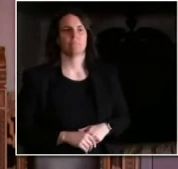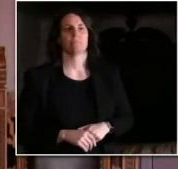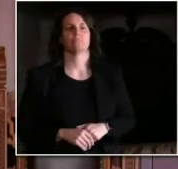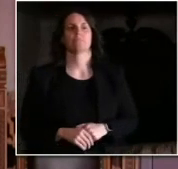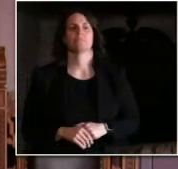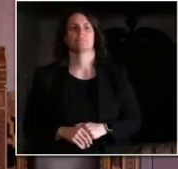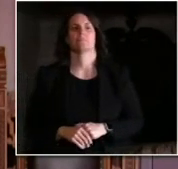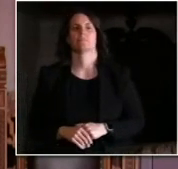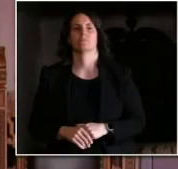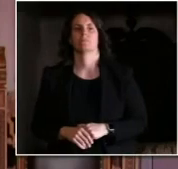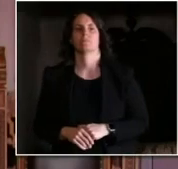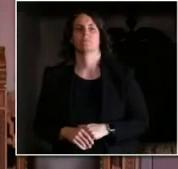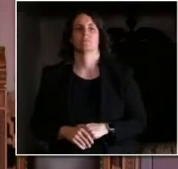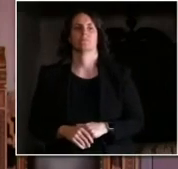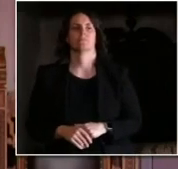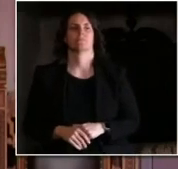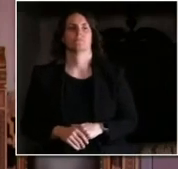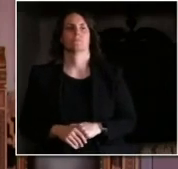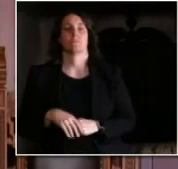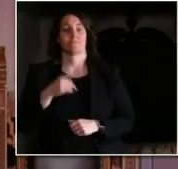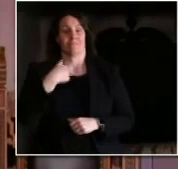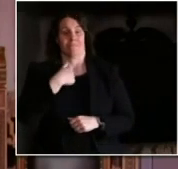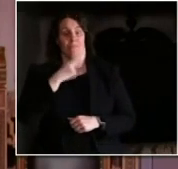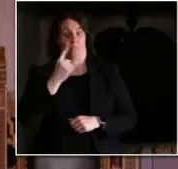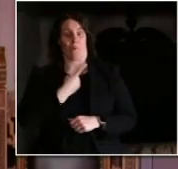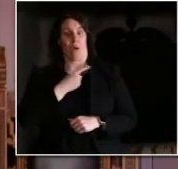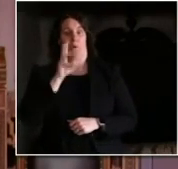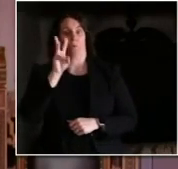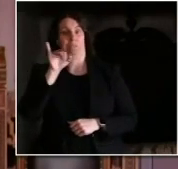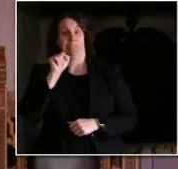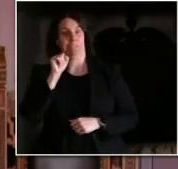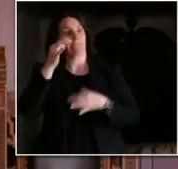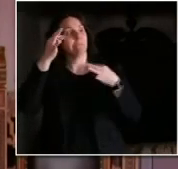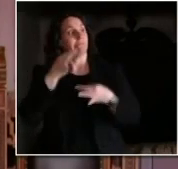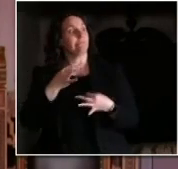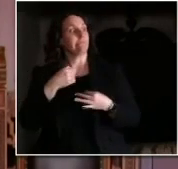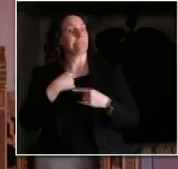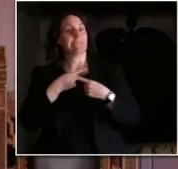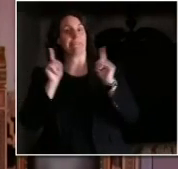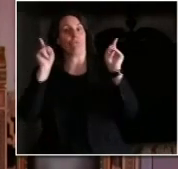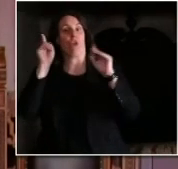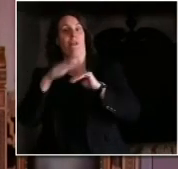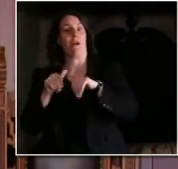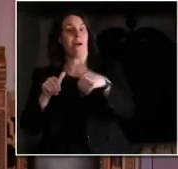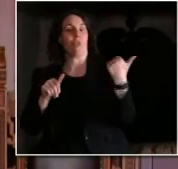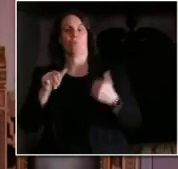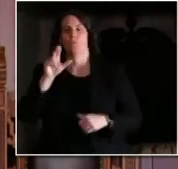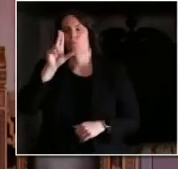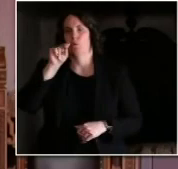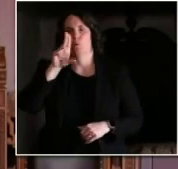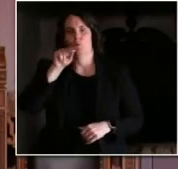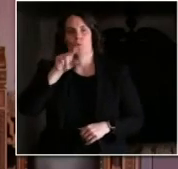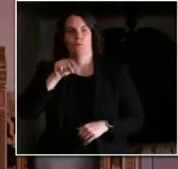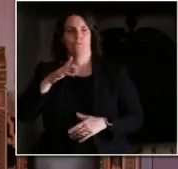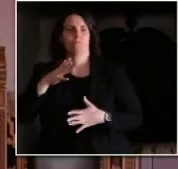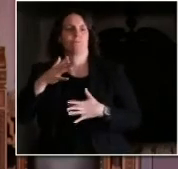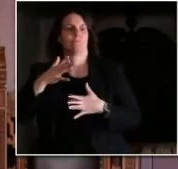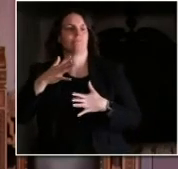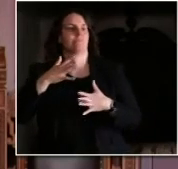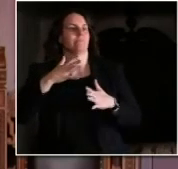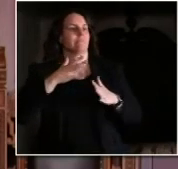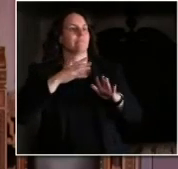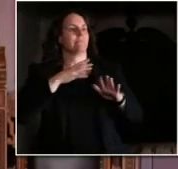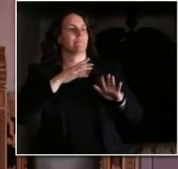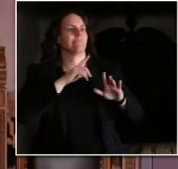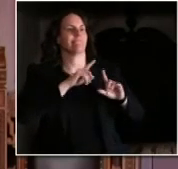timelines. As you said, Michigan looks a lot, Detroit looks a lot different than northern